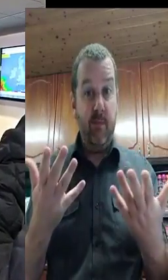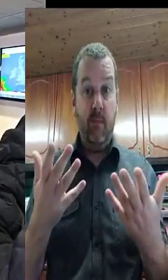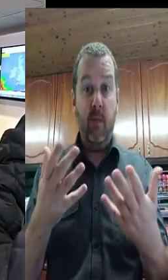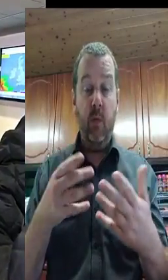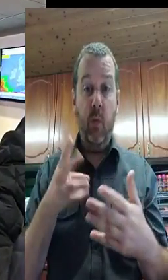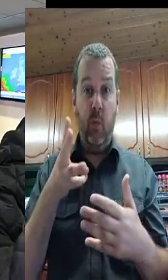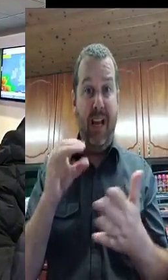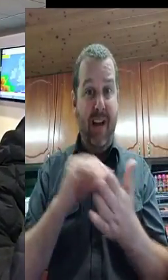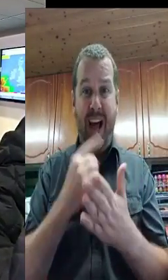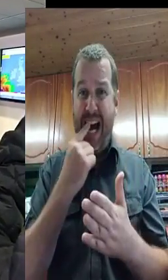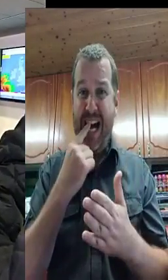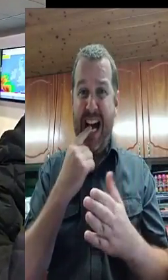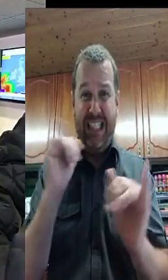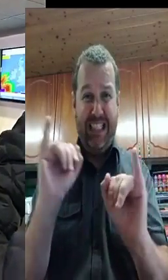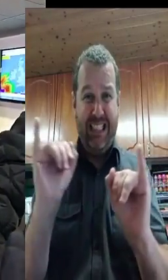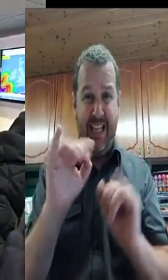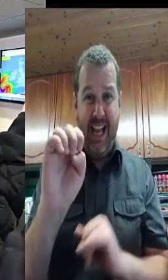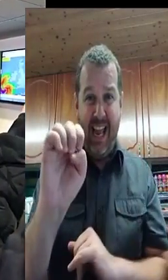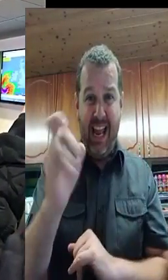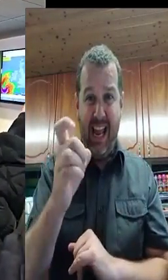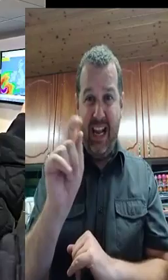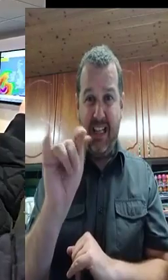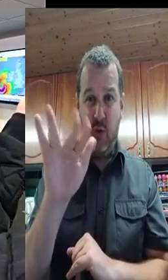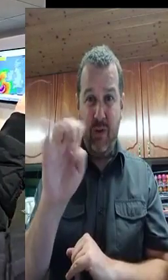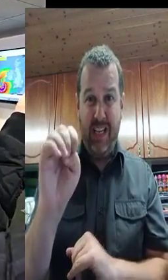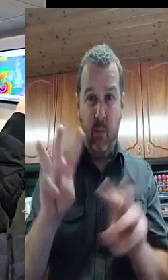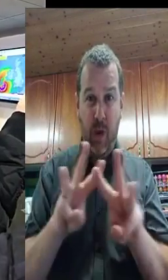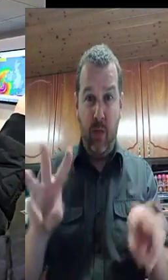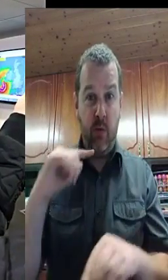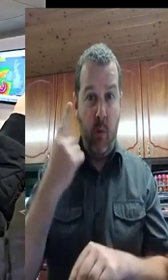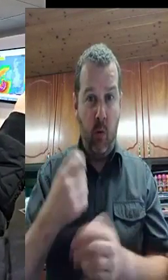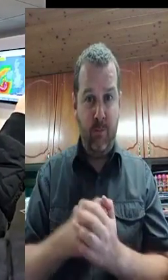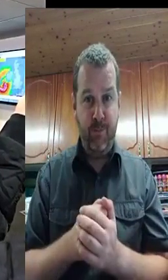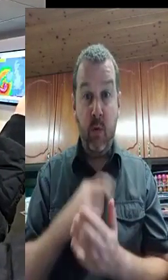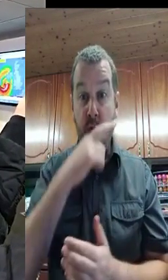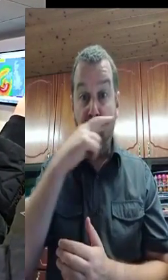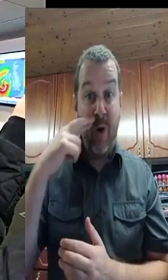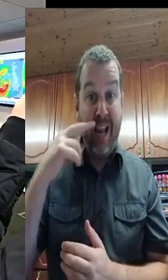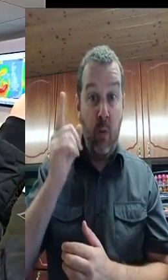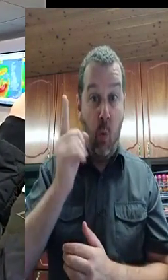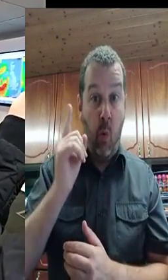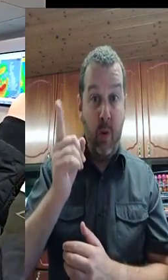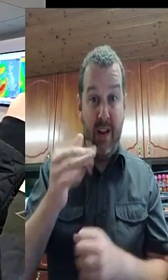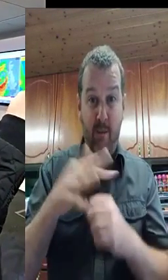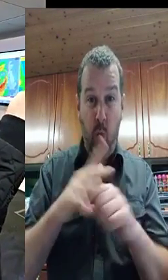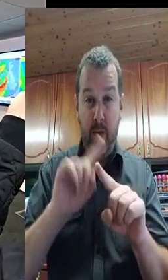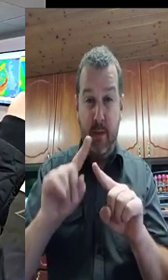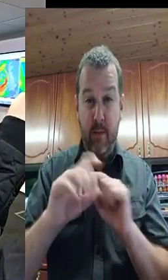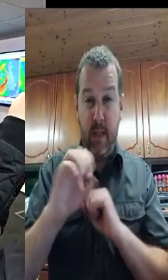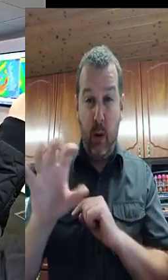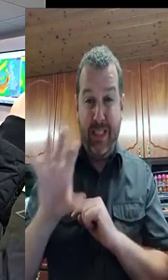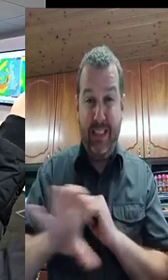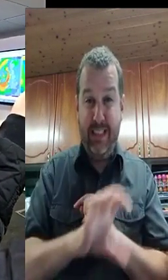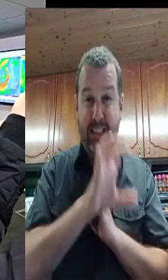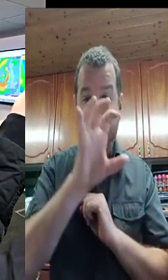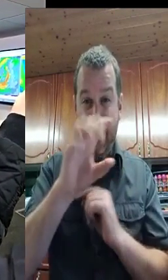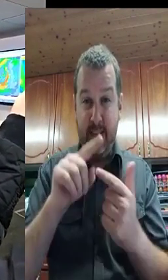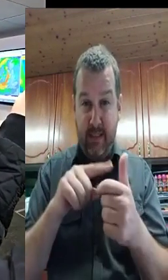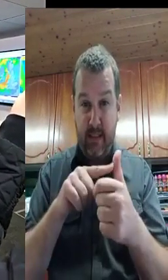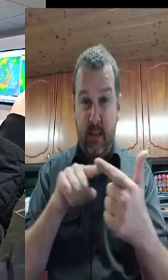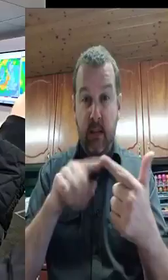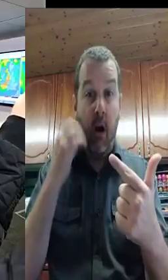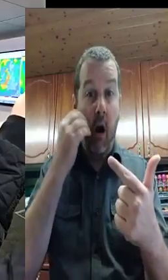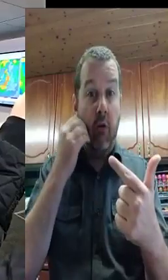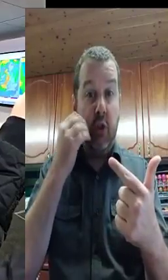with orange-level warnings on the rest. So everybody in the country needs to take heed of what is coming tomorrow. The